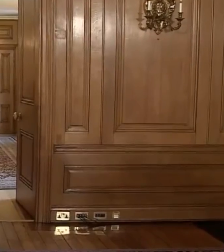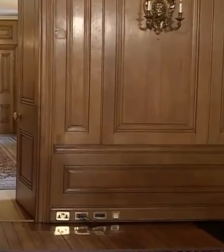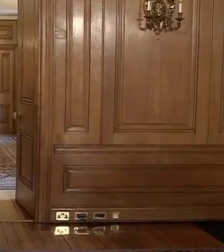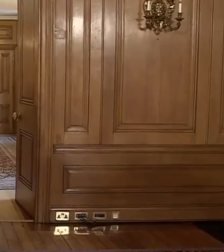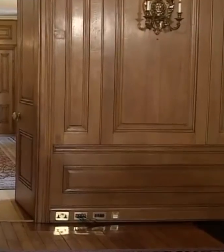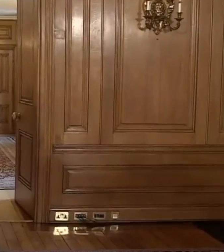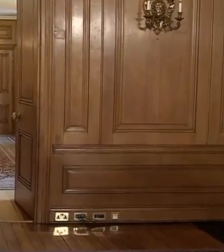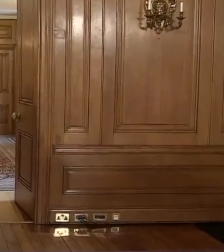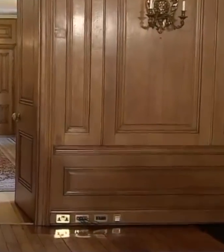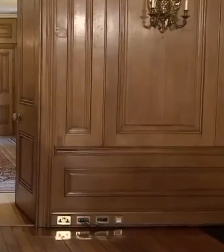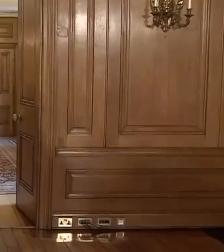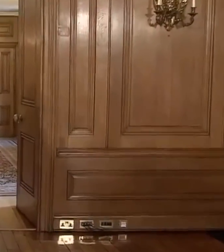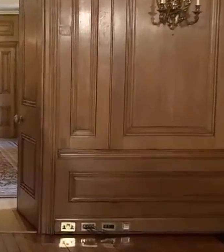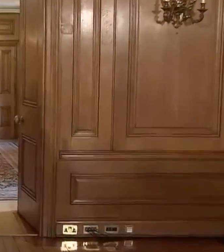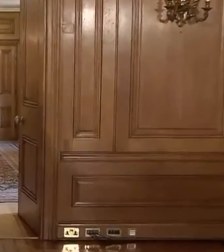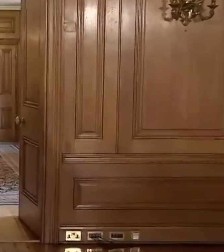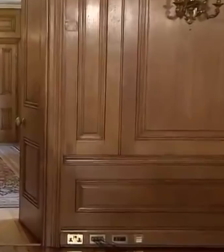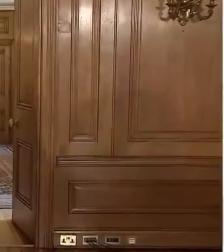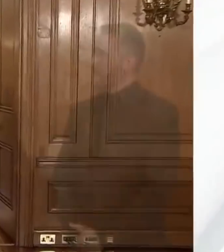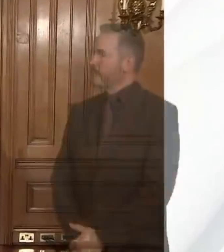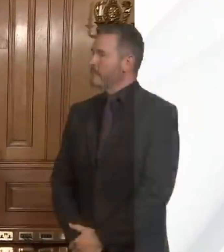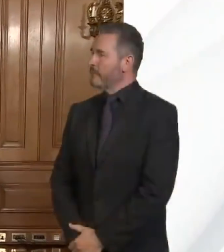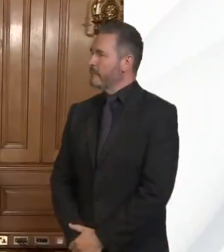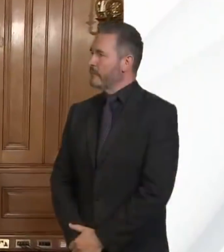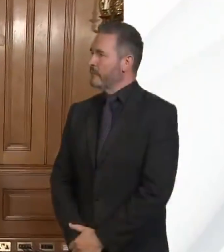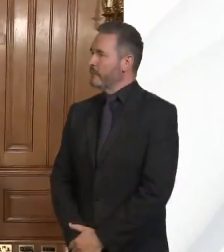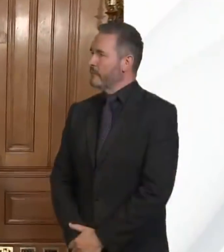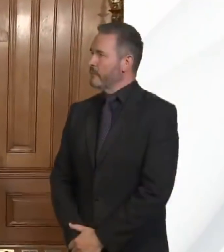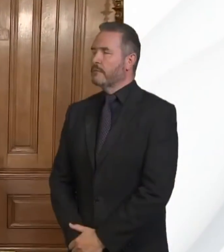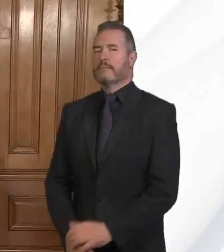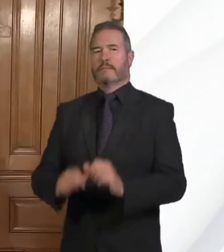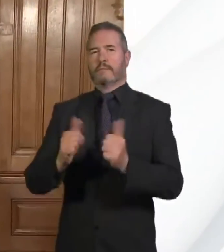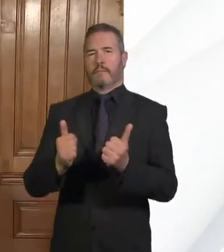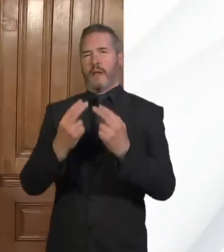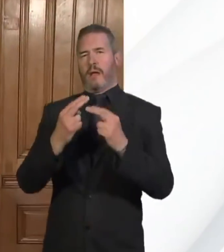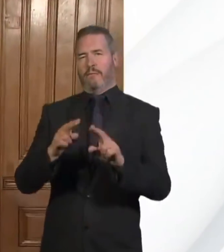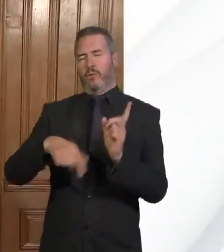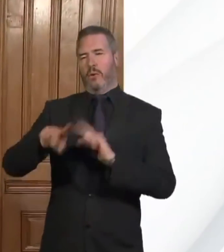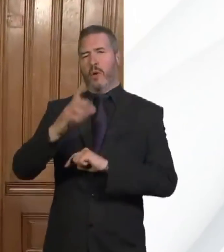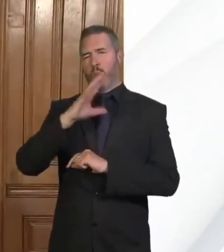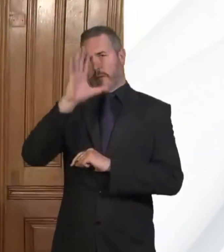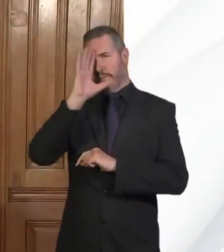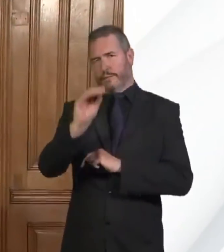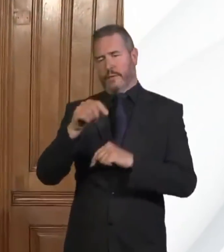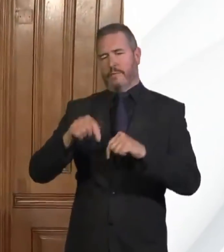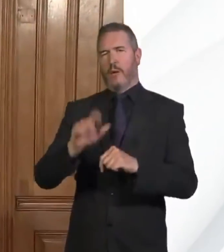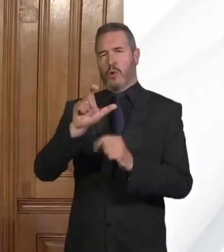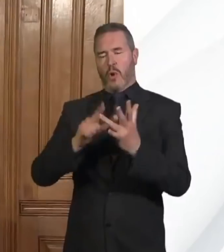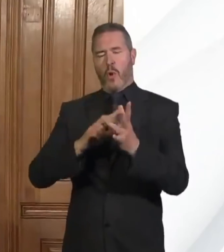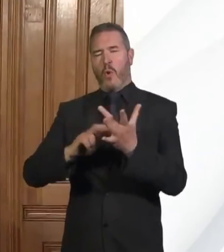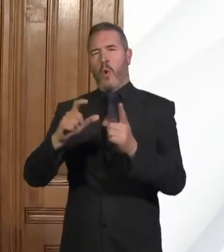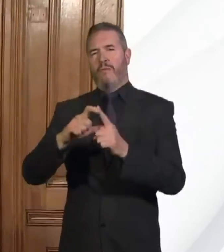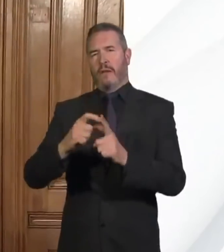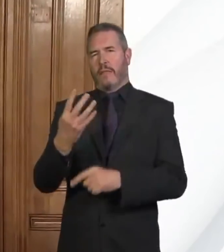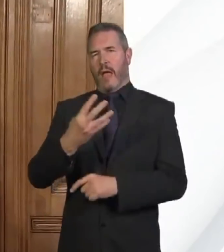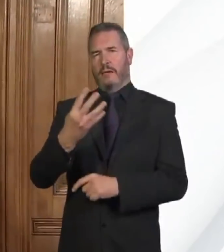Good afternoon. I'd like to update you on our response to COVID-19. I'm joined today by Dr.